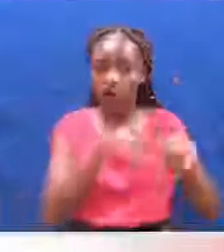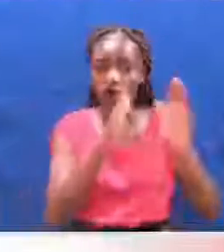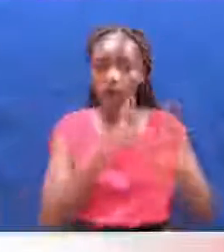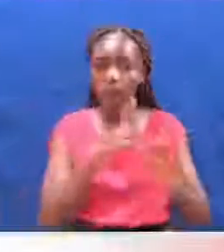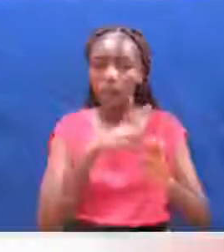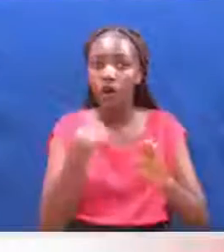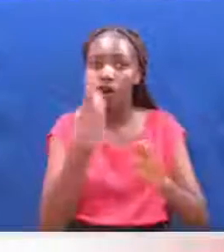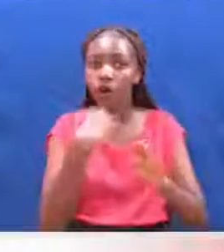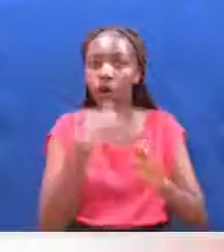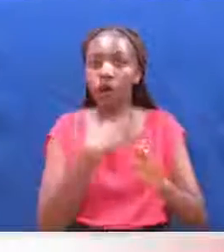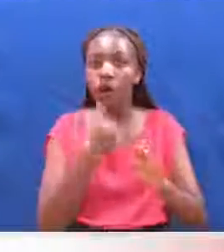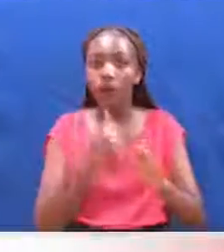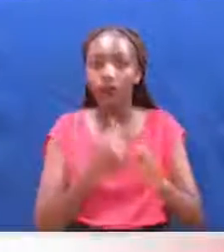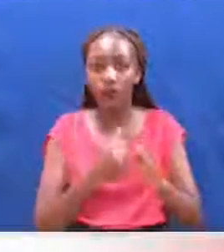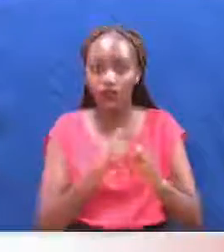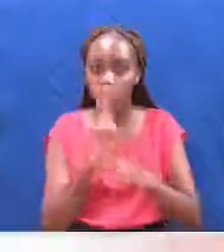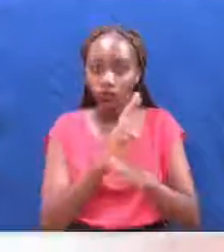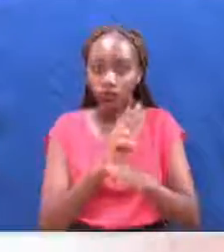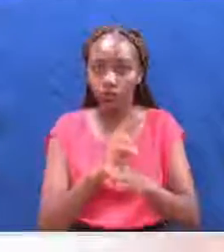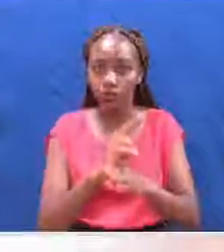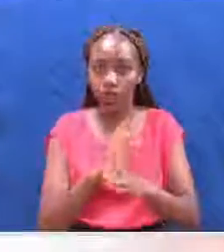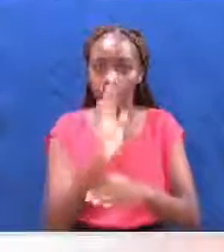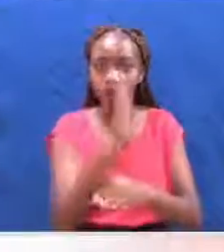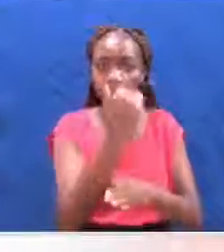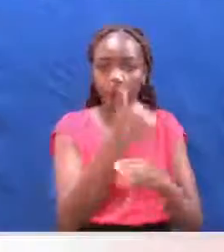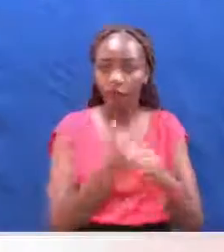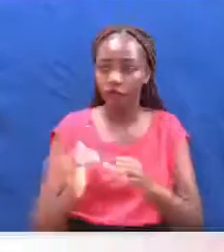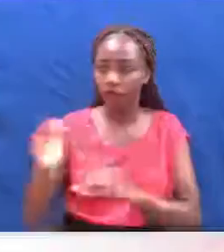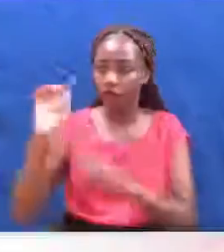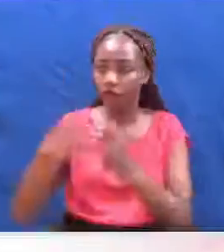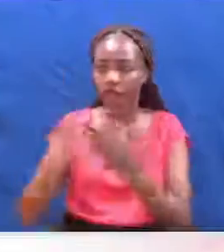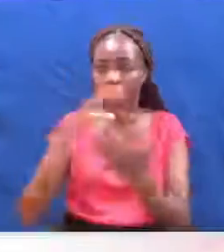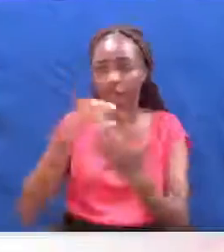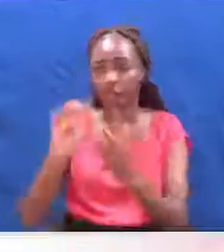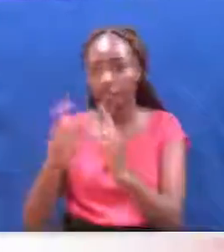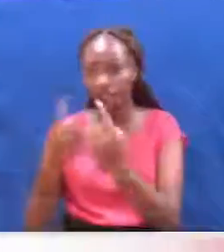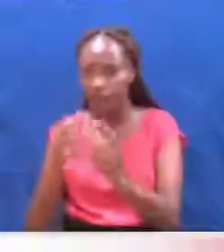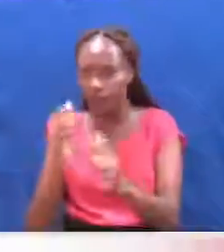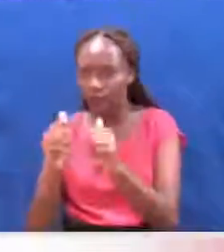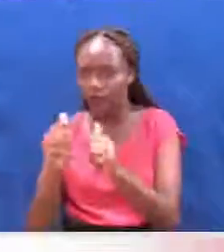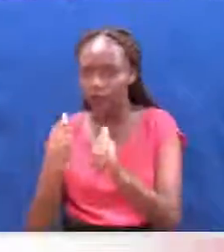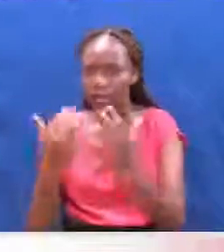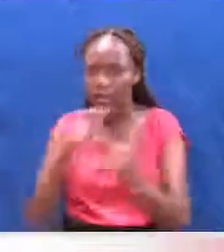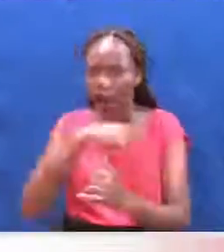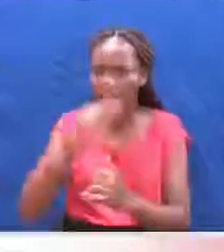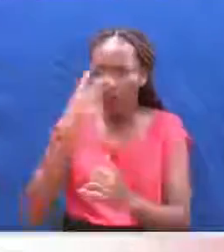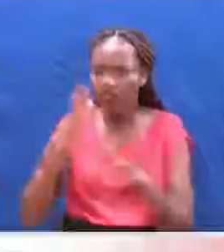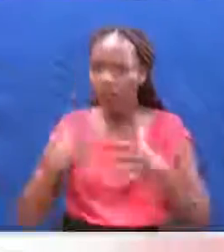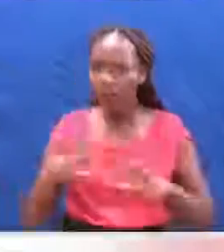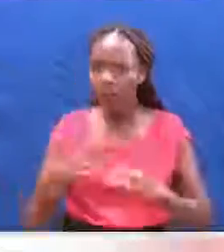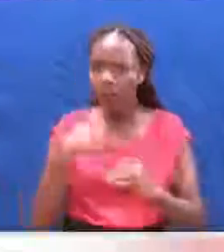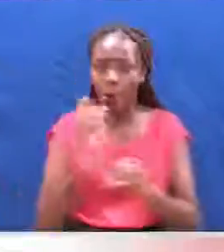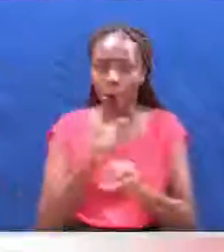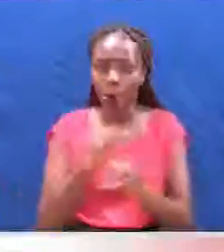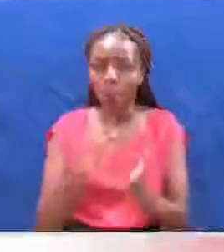to dispose of their maize before maturity now have an option. And we can now actually see a tendency of people growing